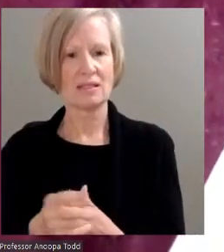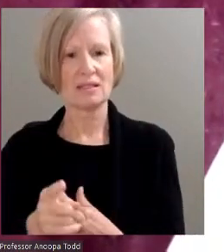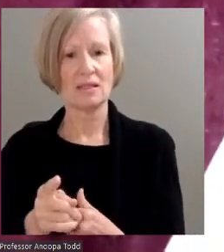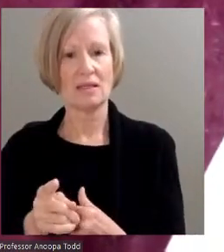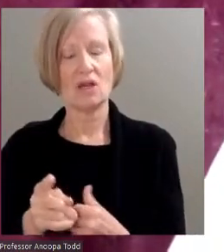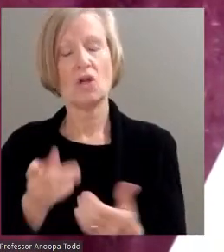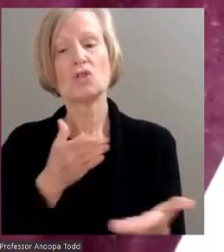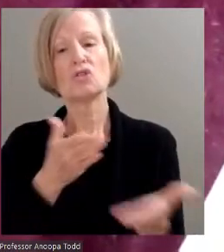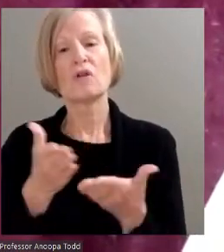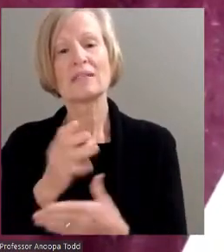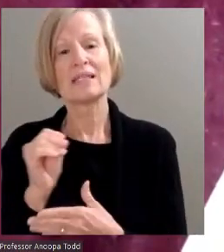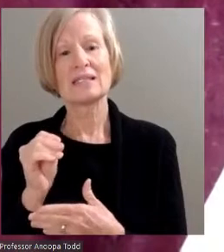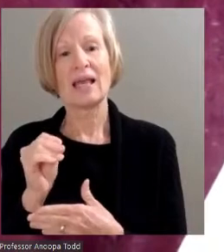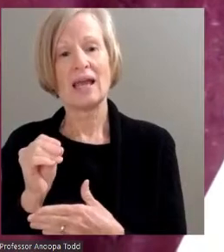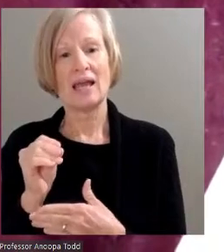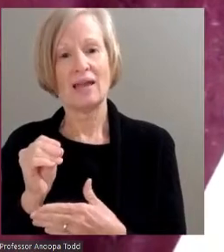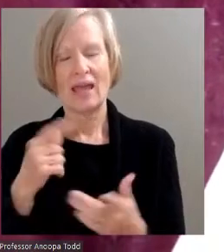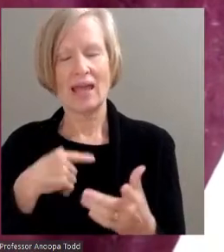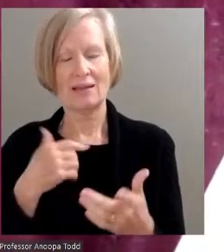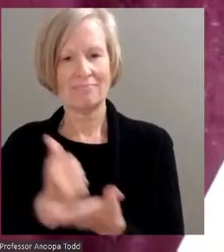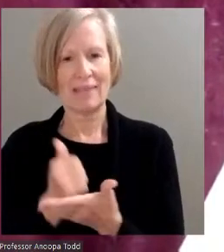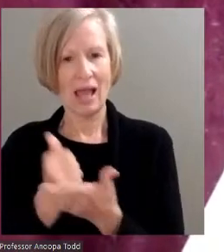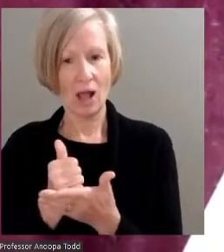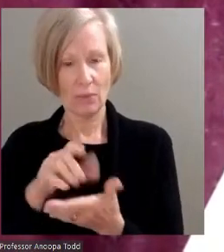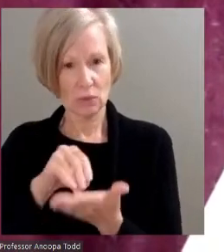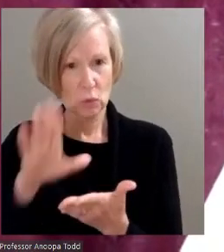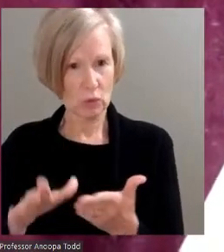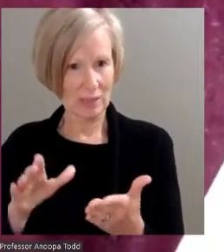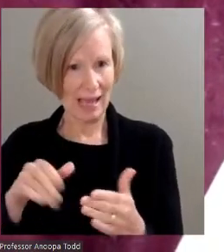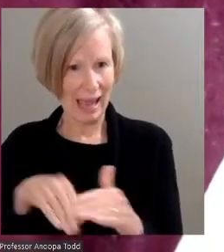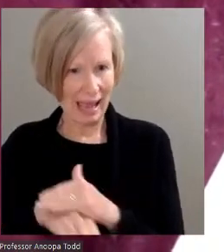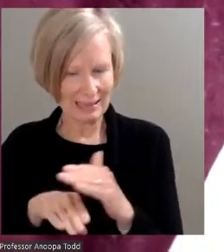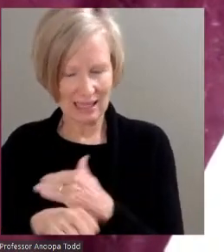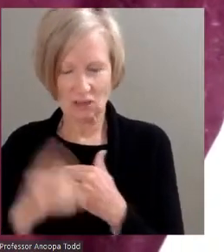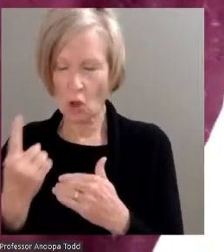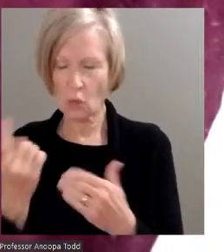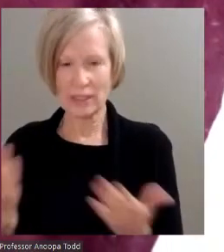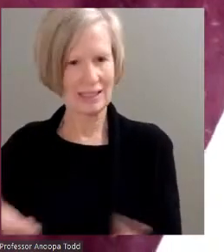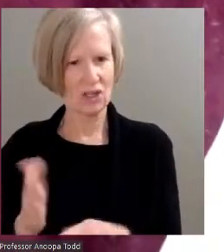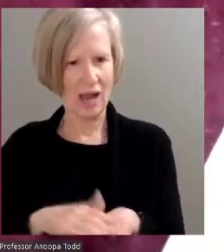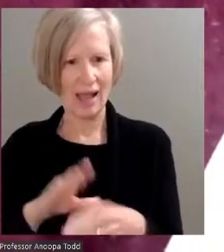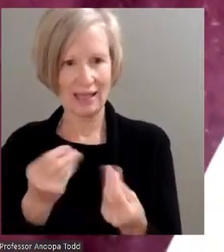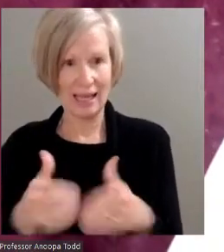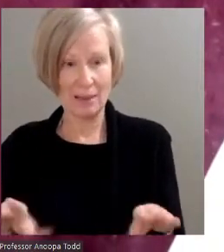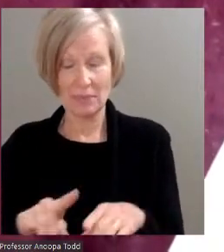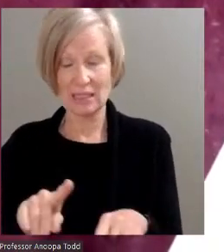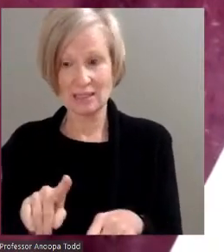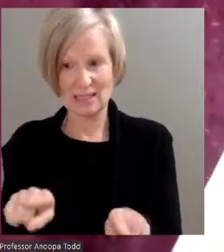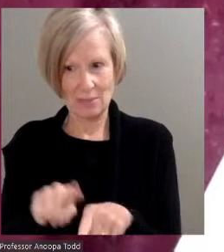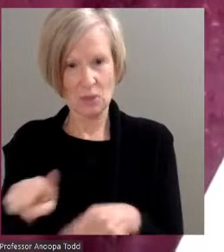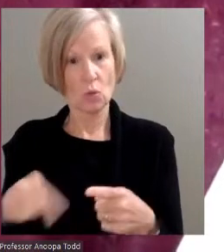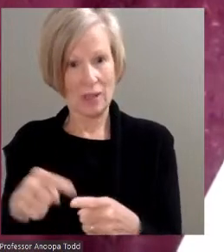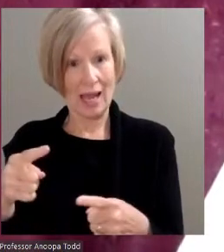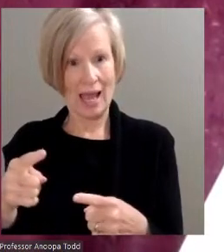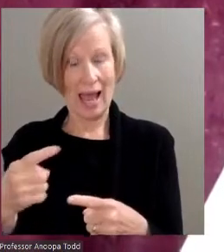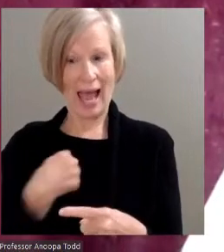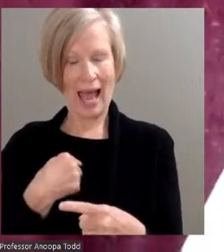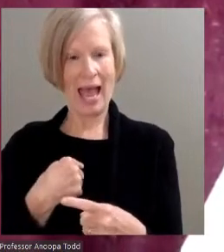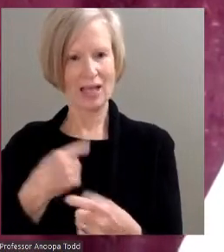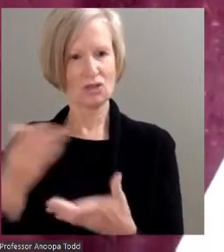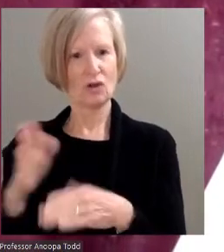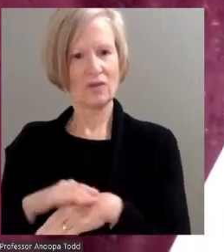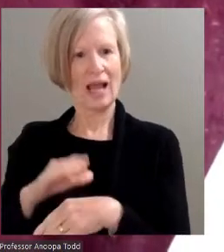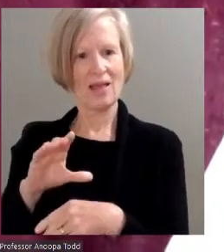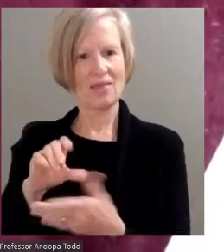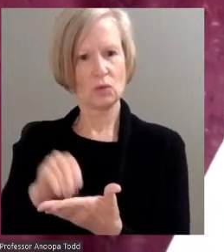Services that cultivate student access were always available on campus, like when I was on student council. The availability of